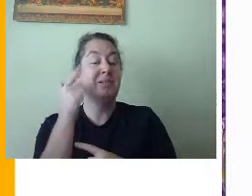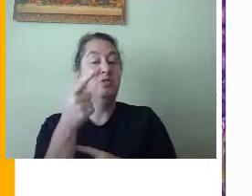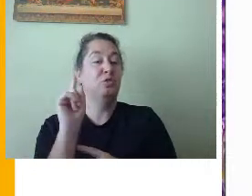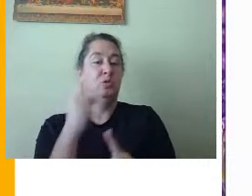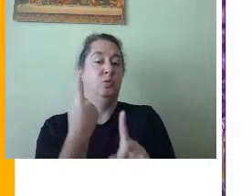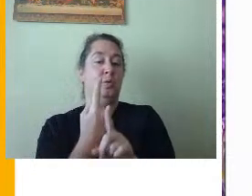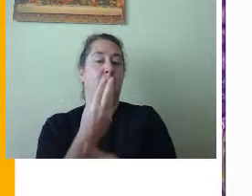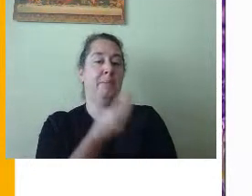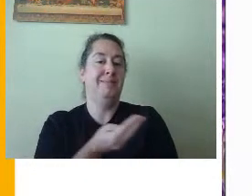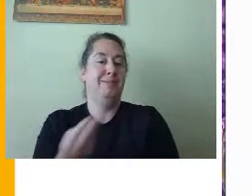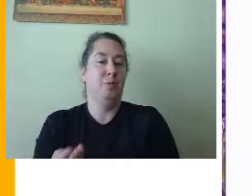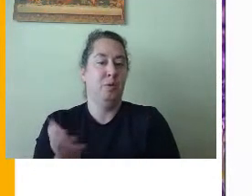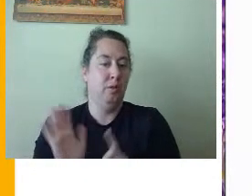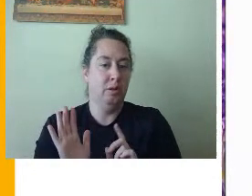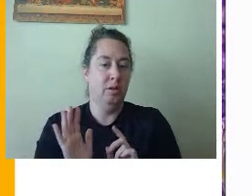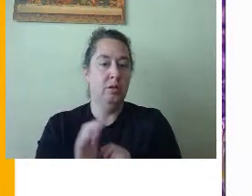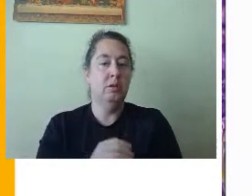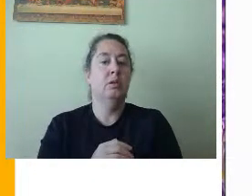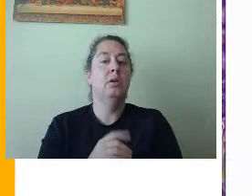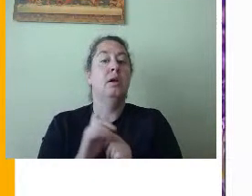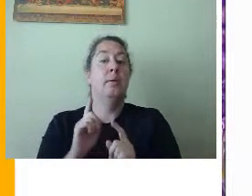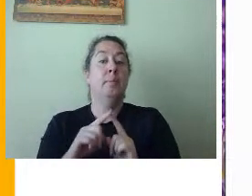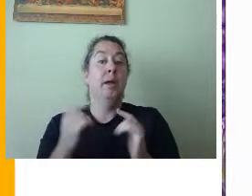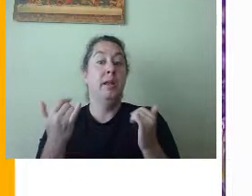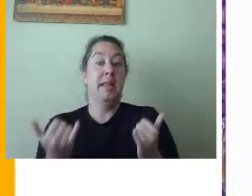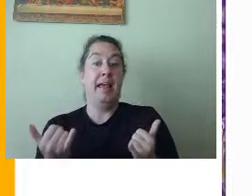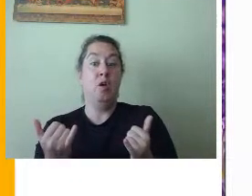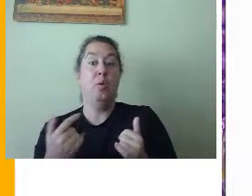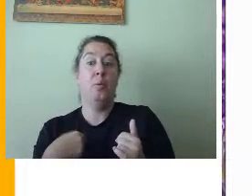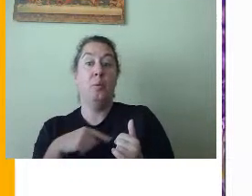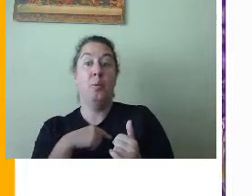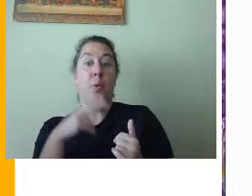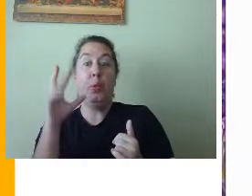a minute. But here, let's take a look at an assignment.